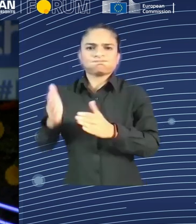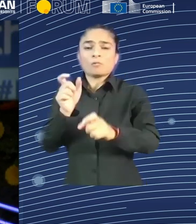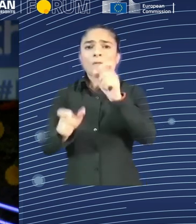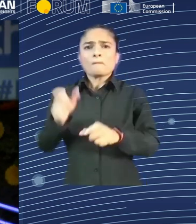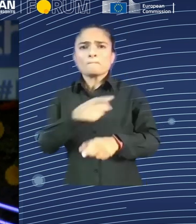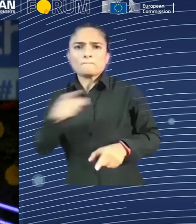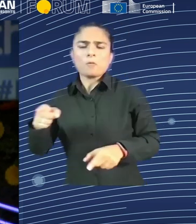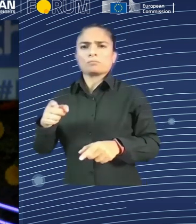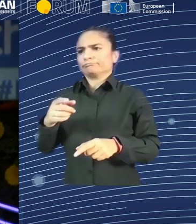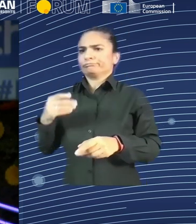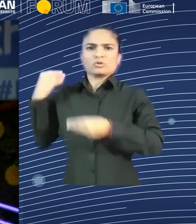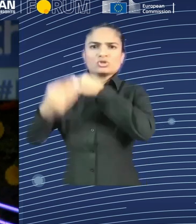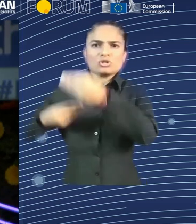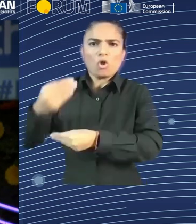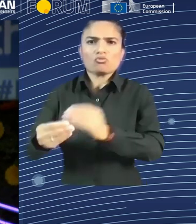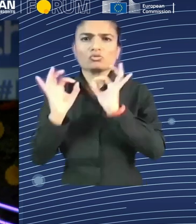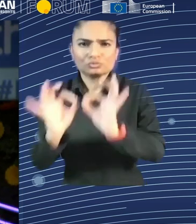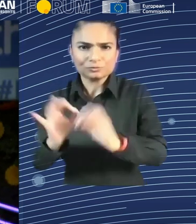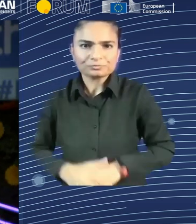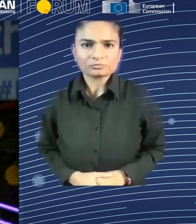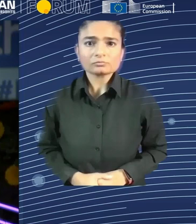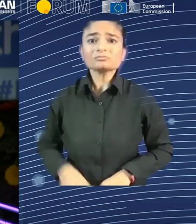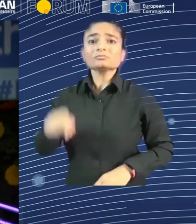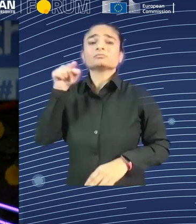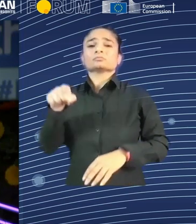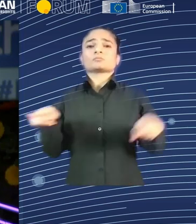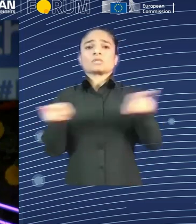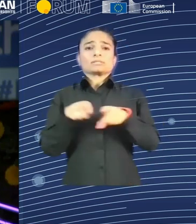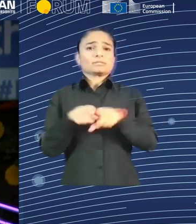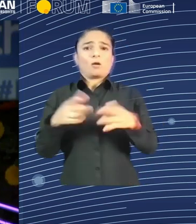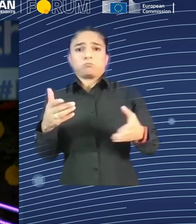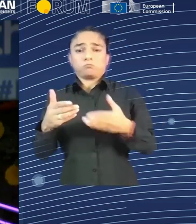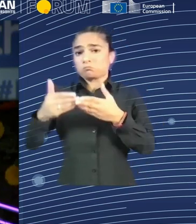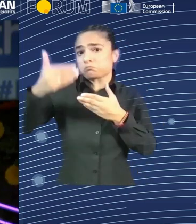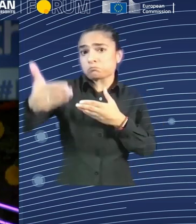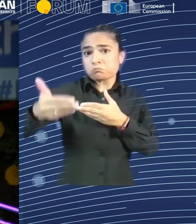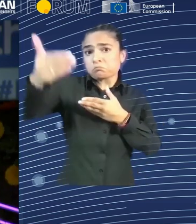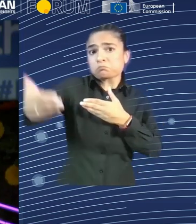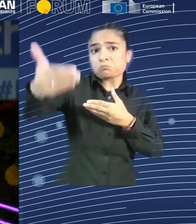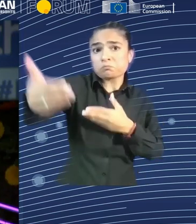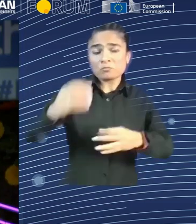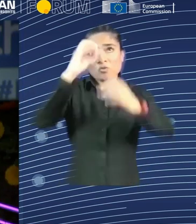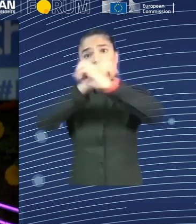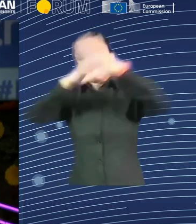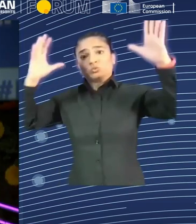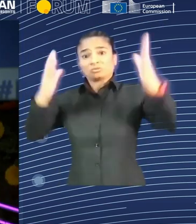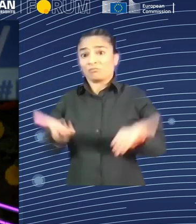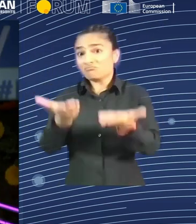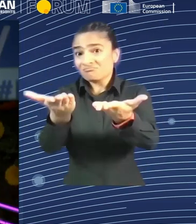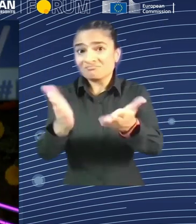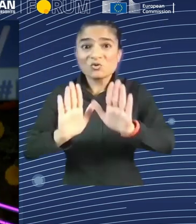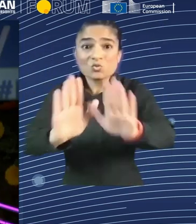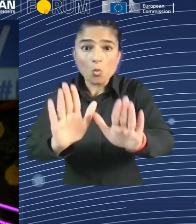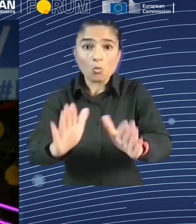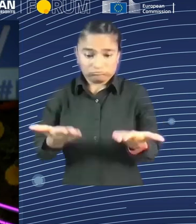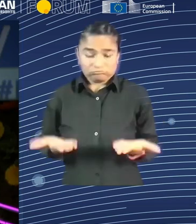present is yours. The young generations are digitally native. If they are to deal with this technology and be